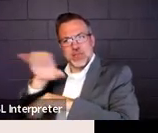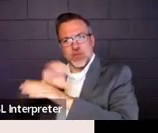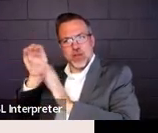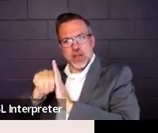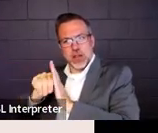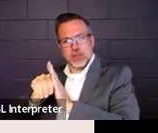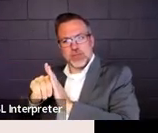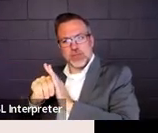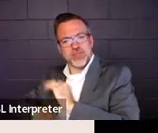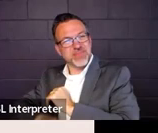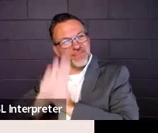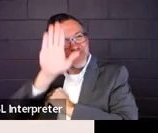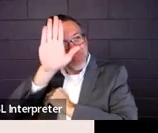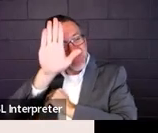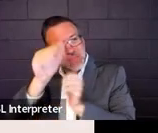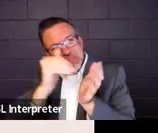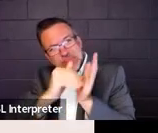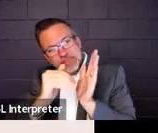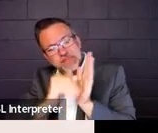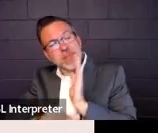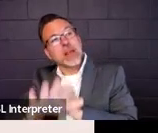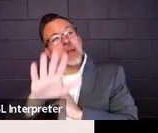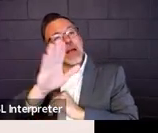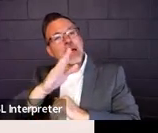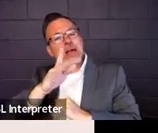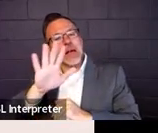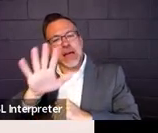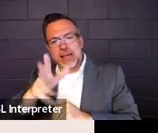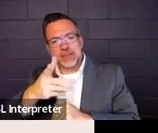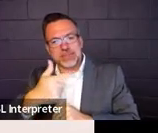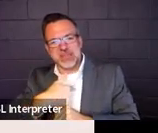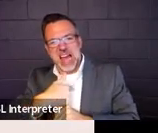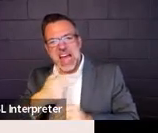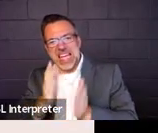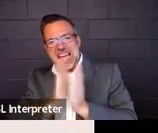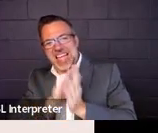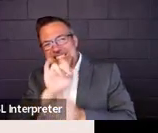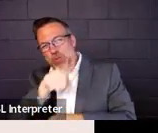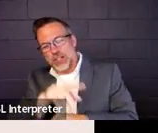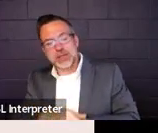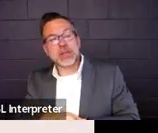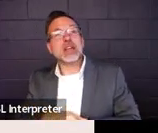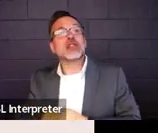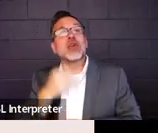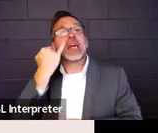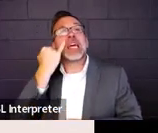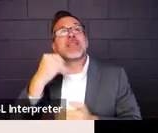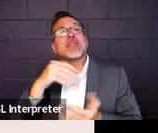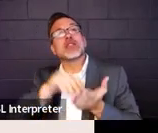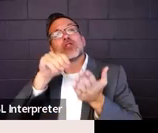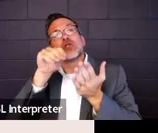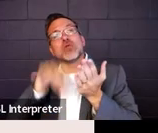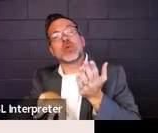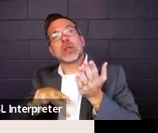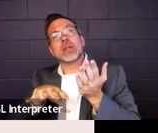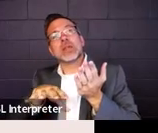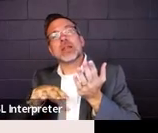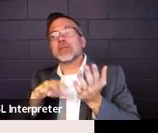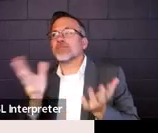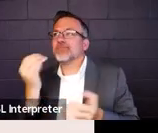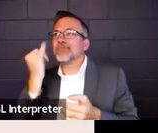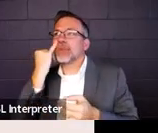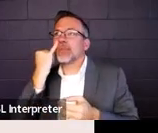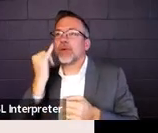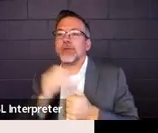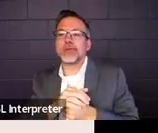So let's say this is, I was the one that asked that question. So let's, so if you have a student who's on, let's say